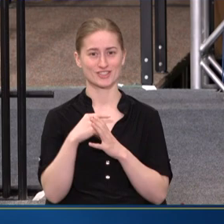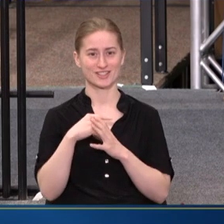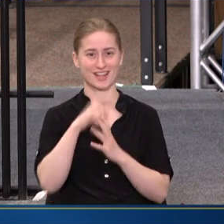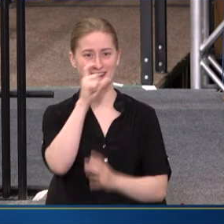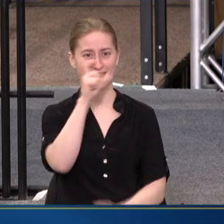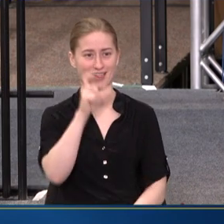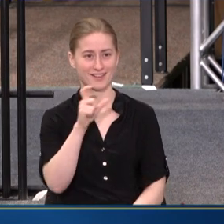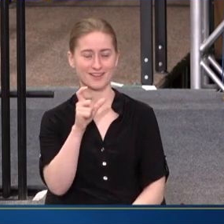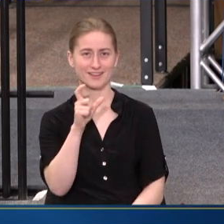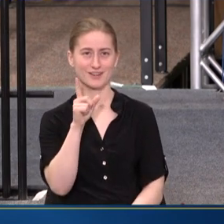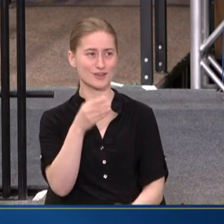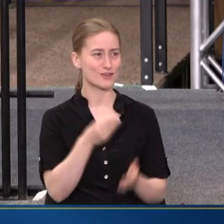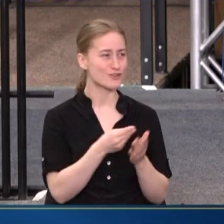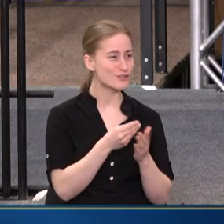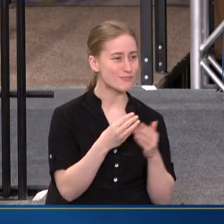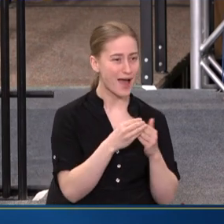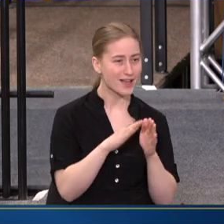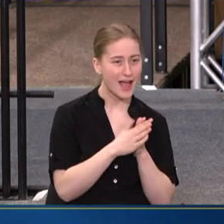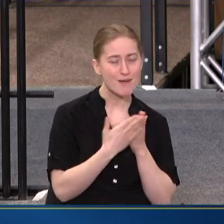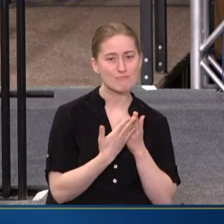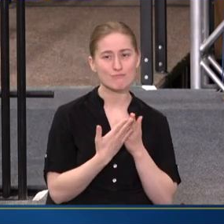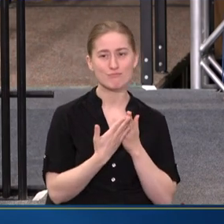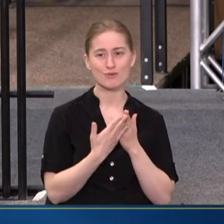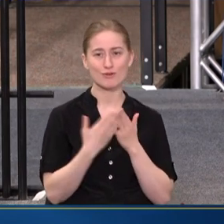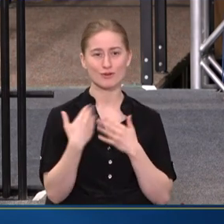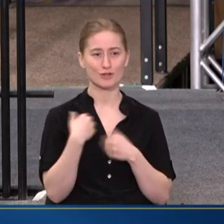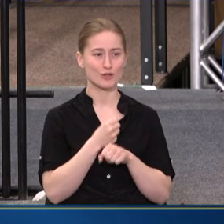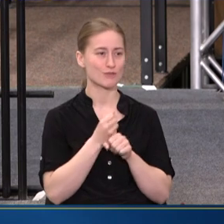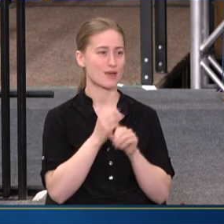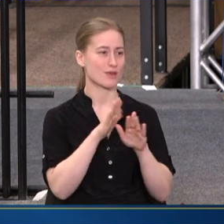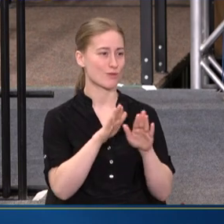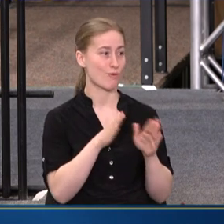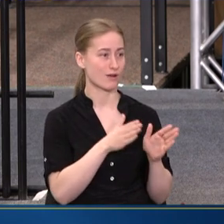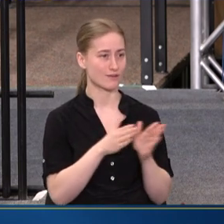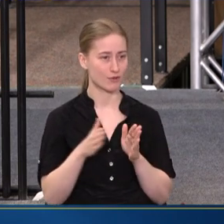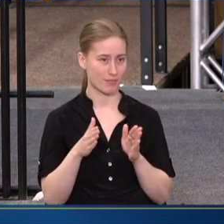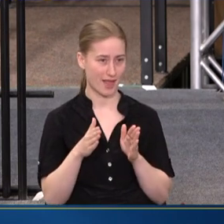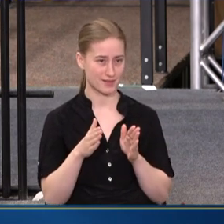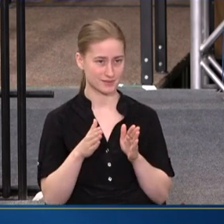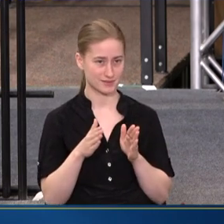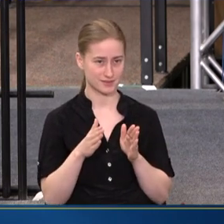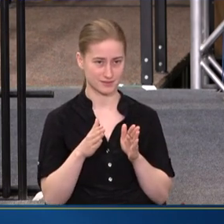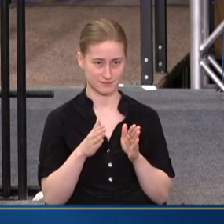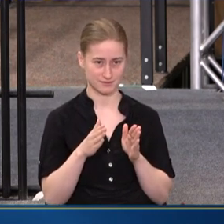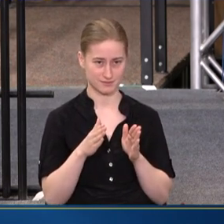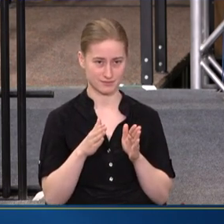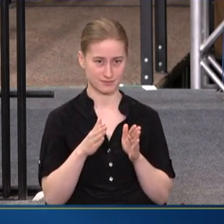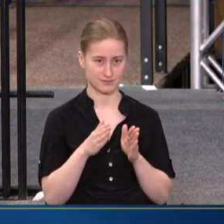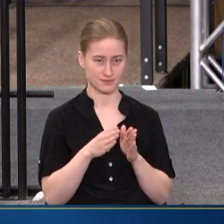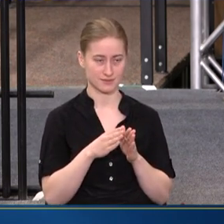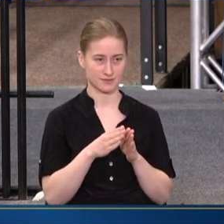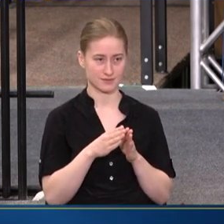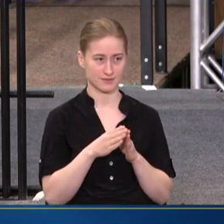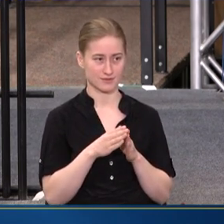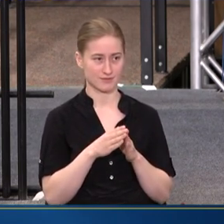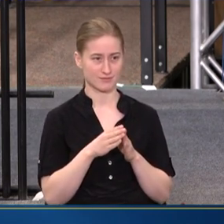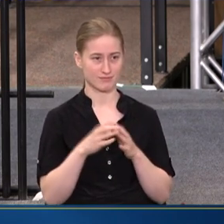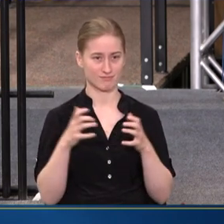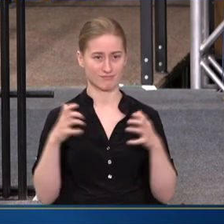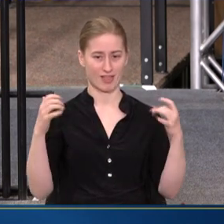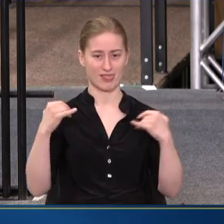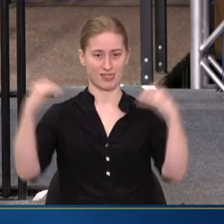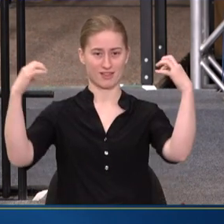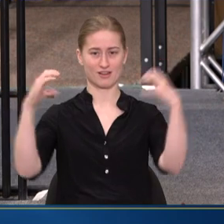YOU BUY GUIDEBOOKS AND YOU MAKE WONDERFUL PLANS. THE COLOSSEUM,